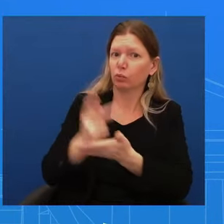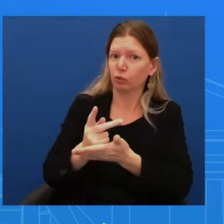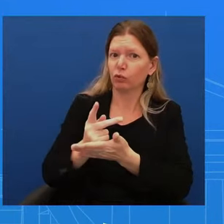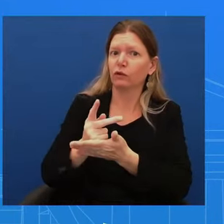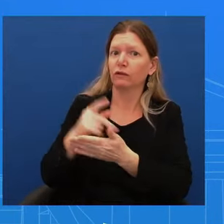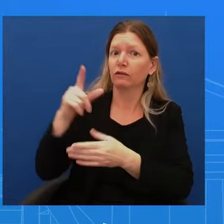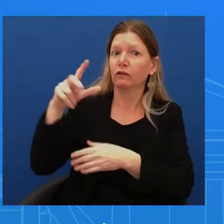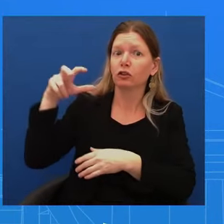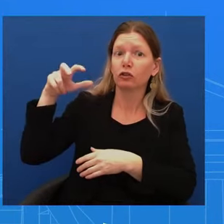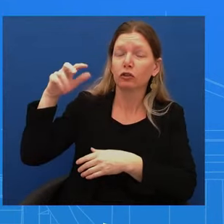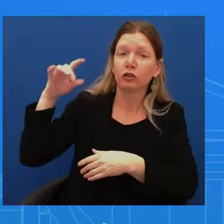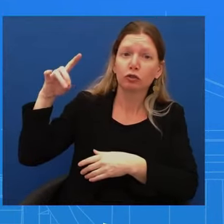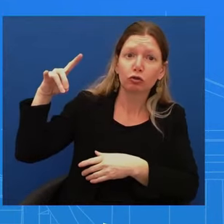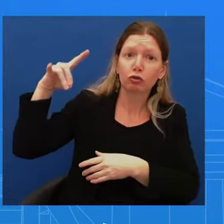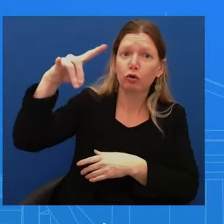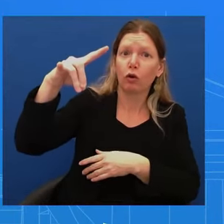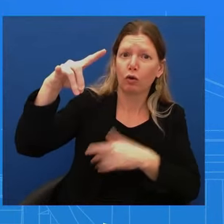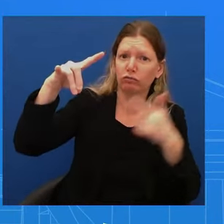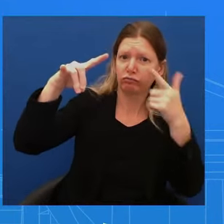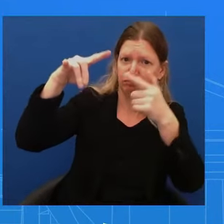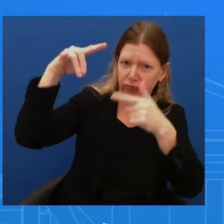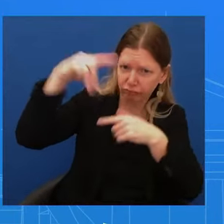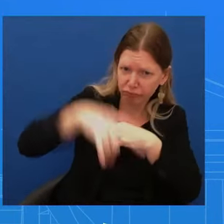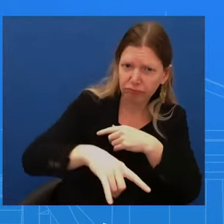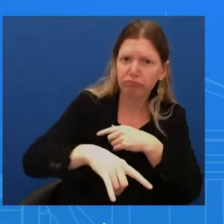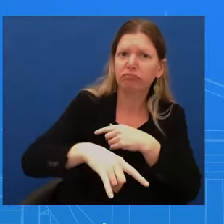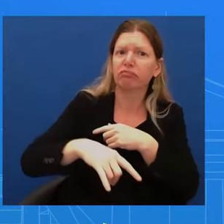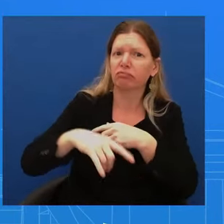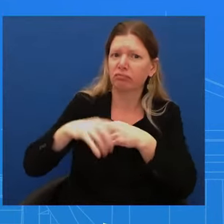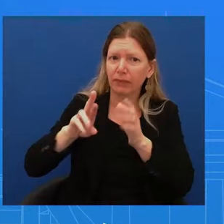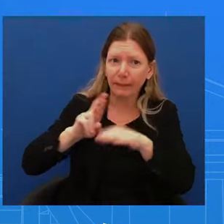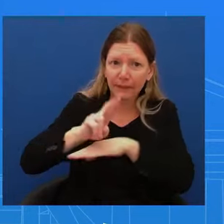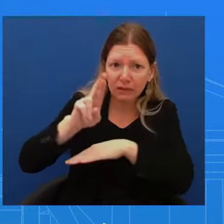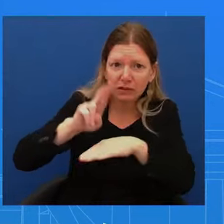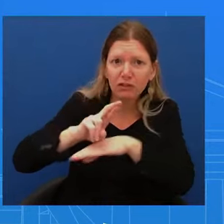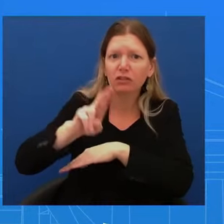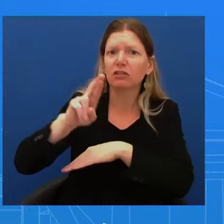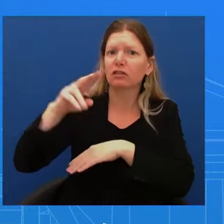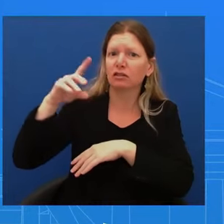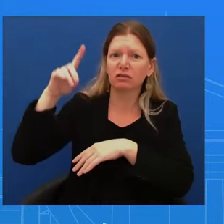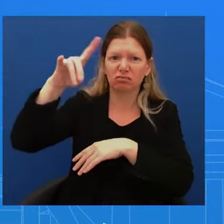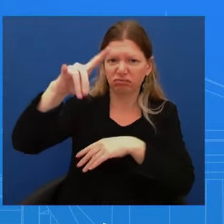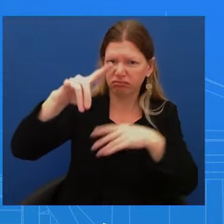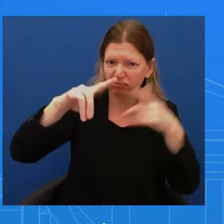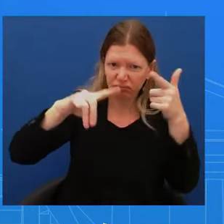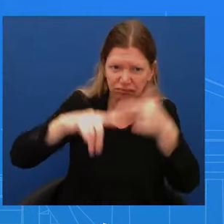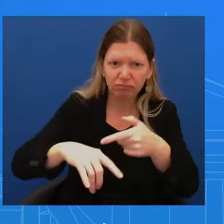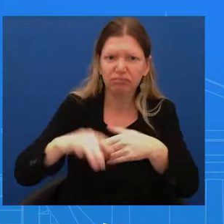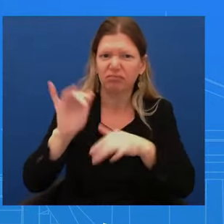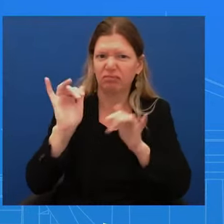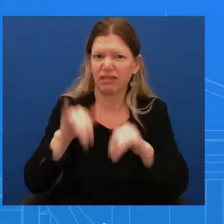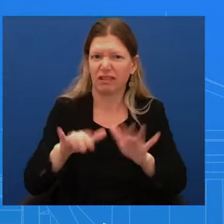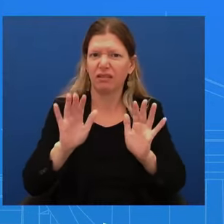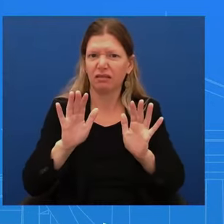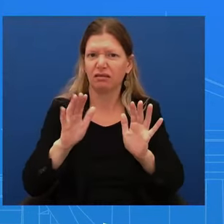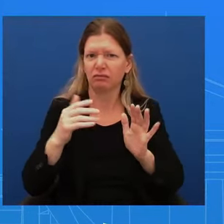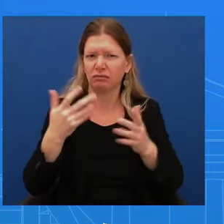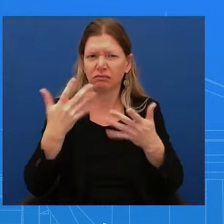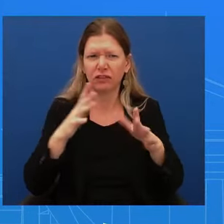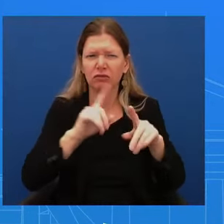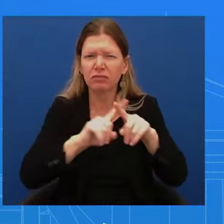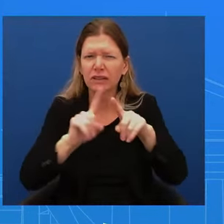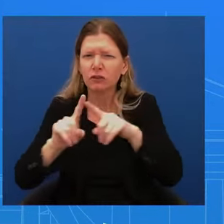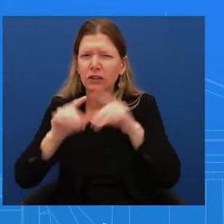ships at sea, because he made sure they had the existing authorities and the capabilities and the training to do that. So he has been